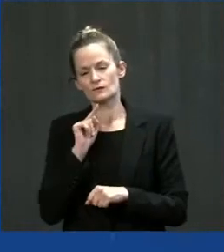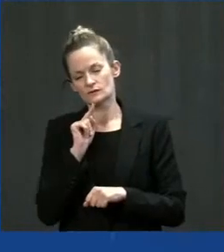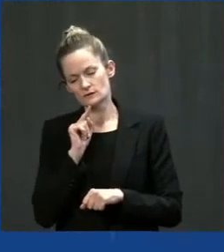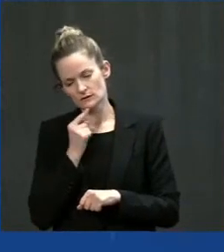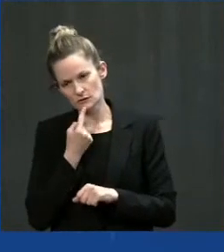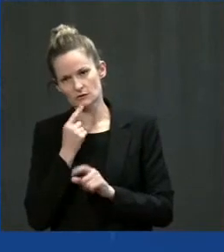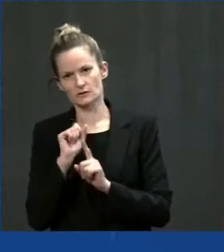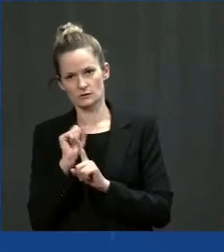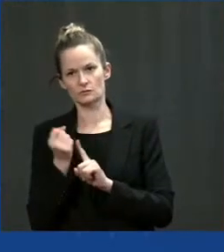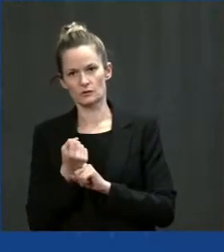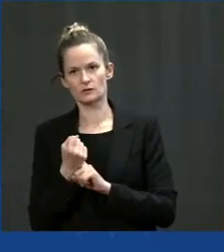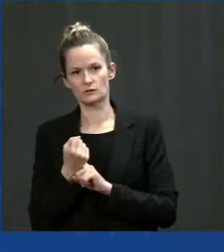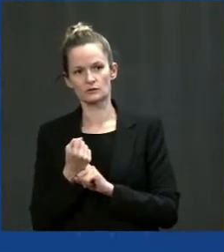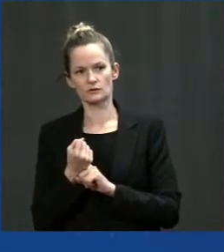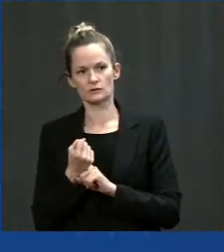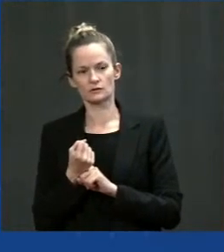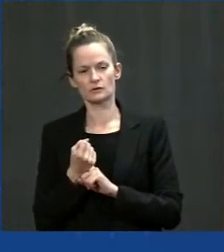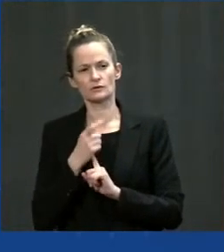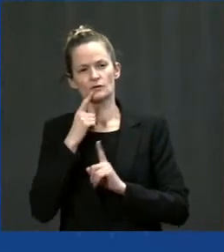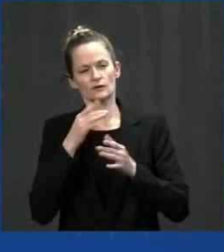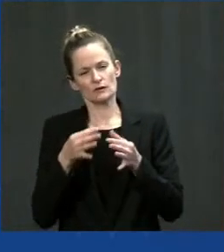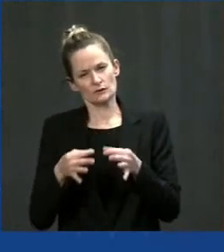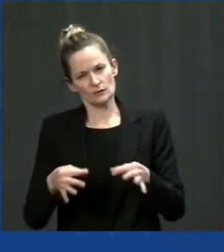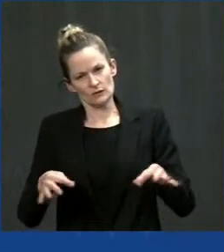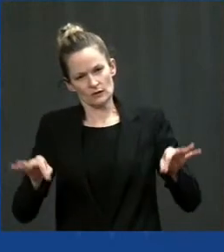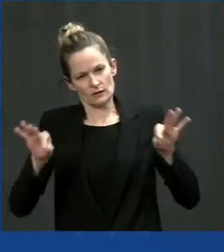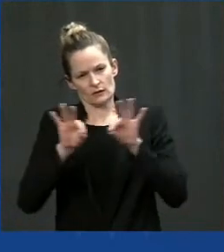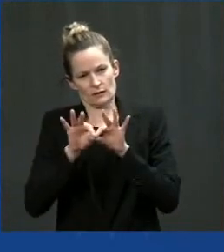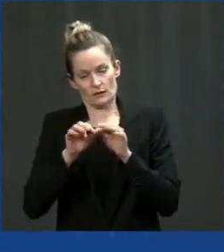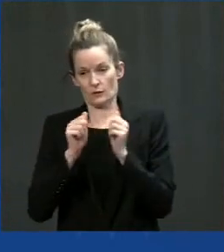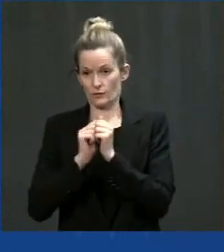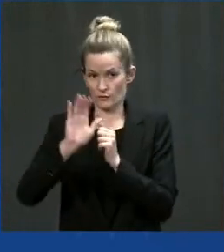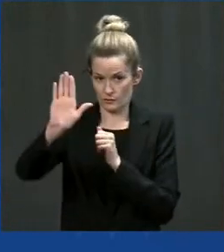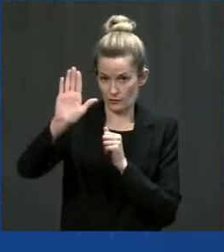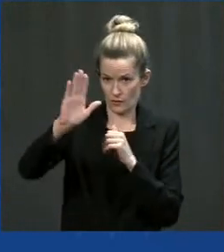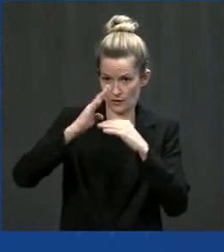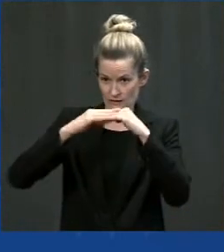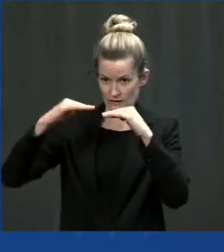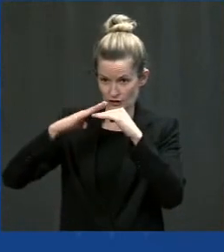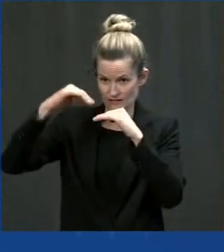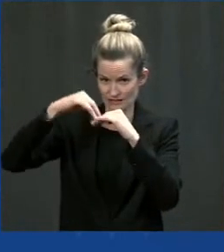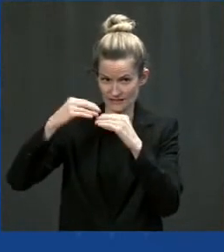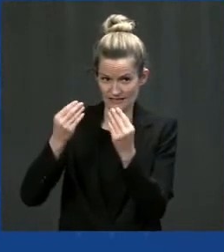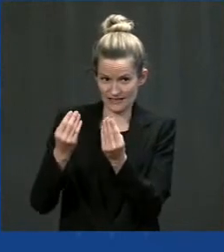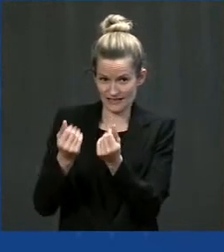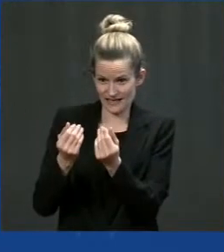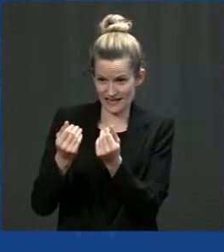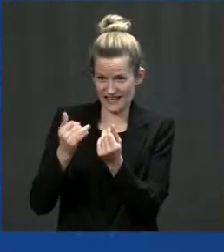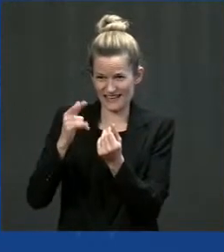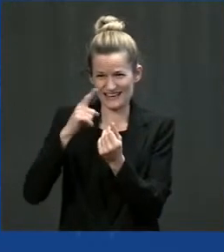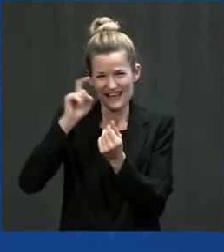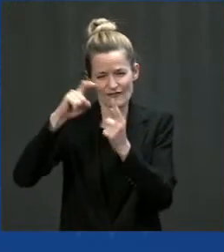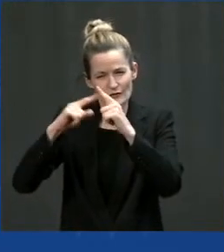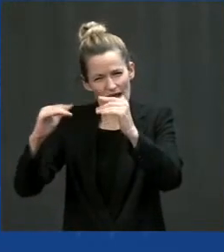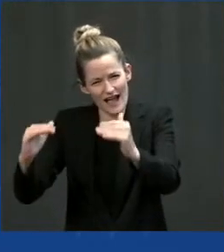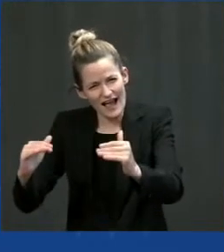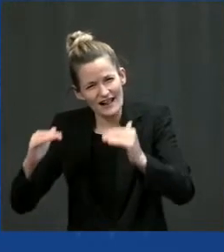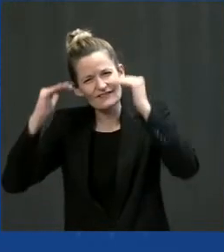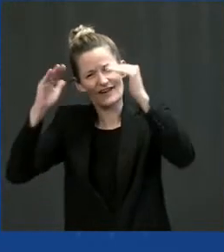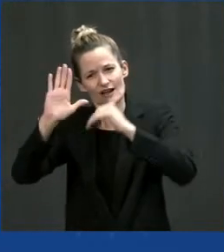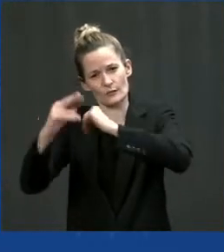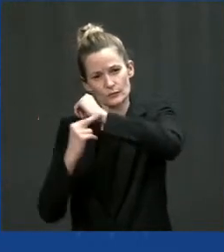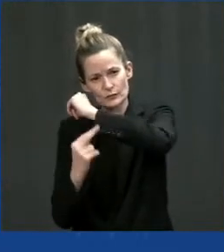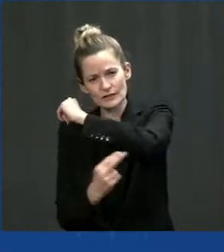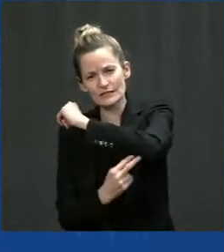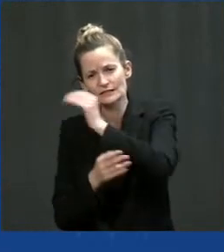in tribal lands, elevating buildings, roads, bridges, winterizing the power grid and the like. And so there's a lot to do